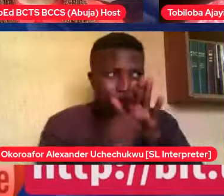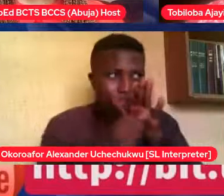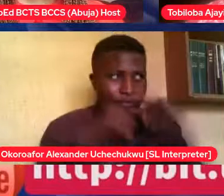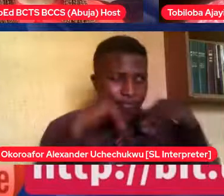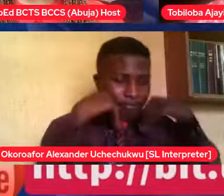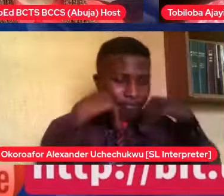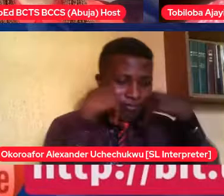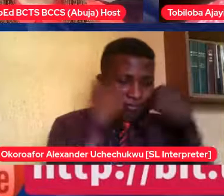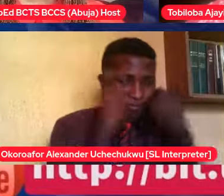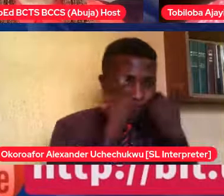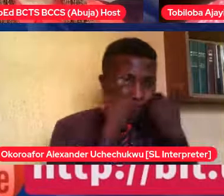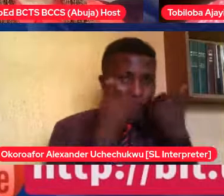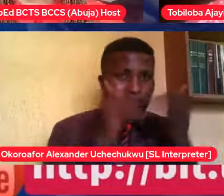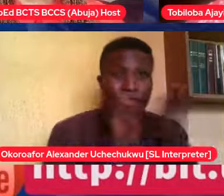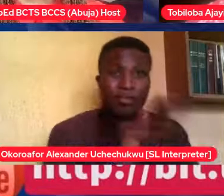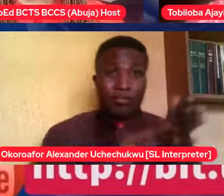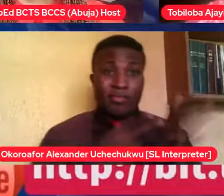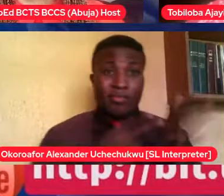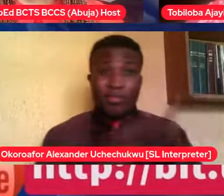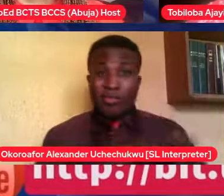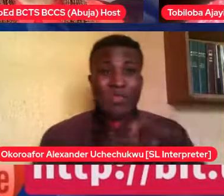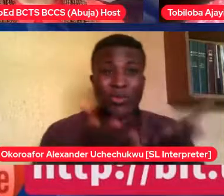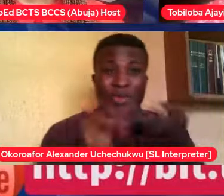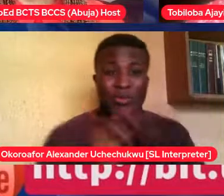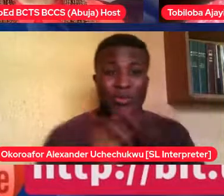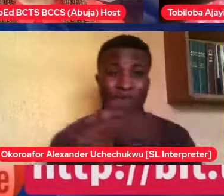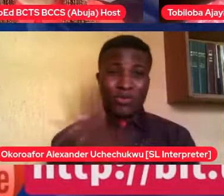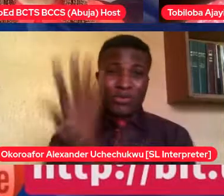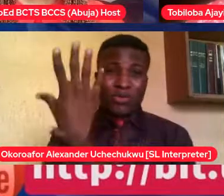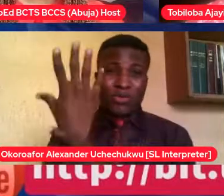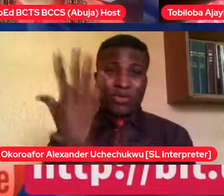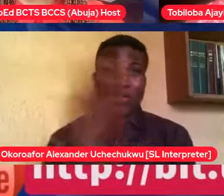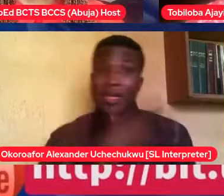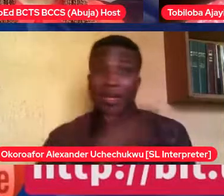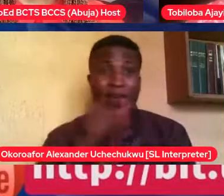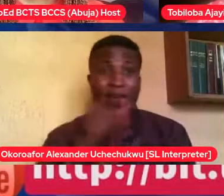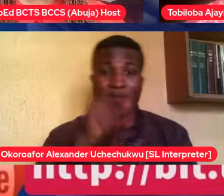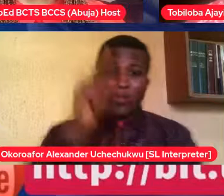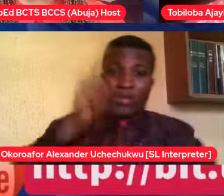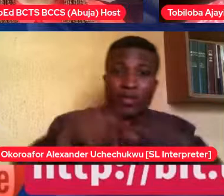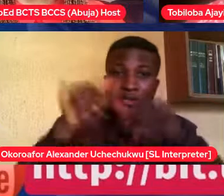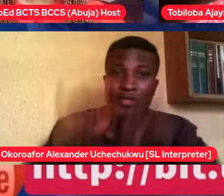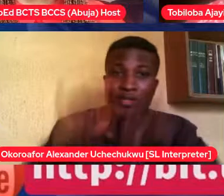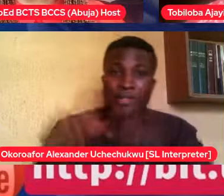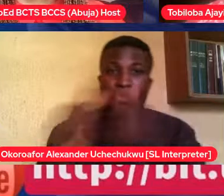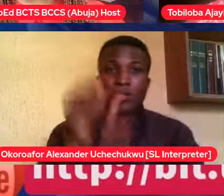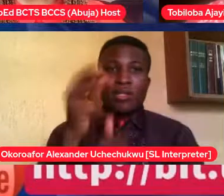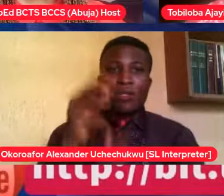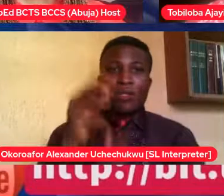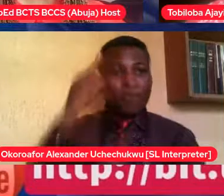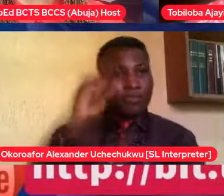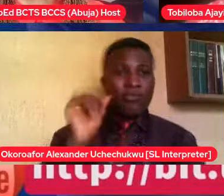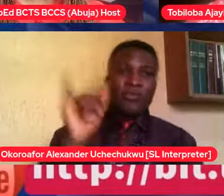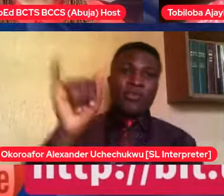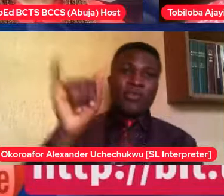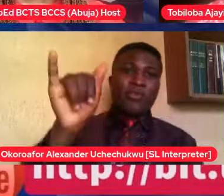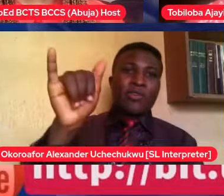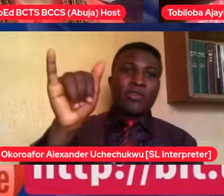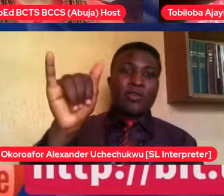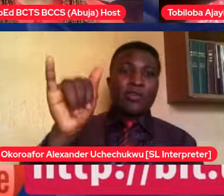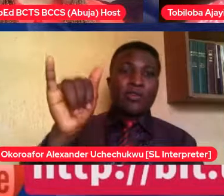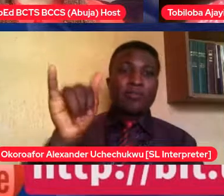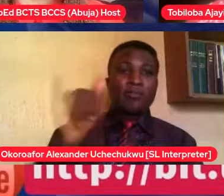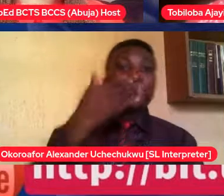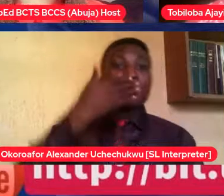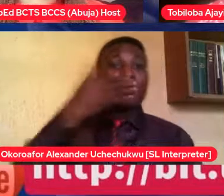there all the time. So I always say, the best thing is to do, the best thing to do, whether you have children with special needs or not, is allow